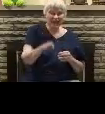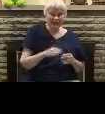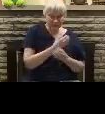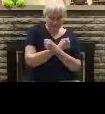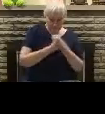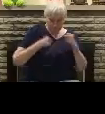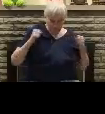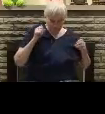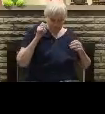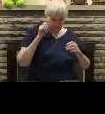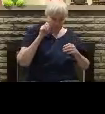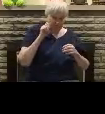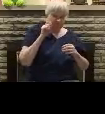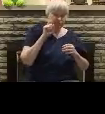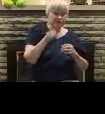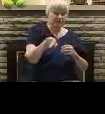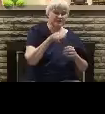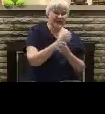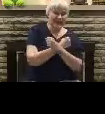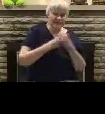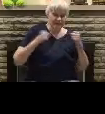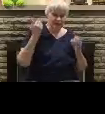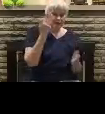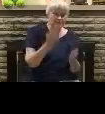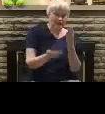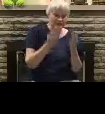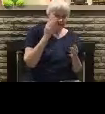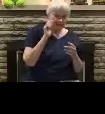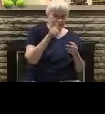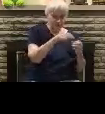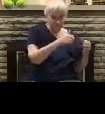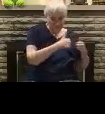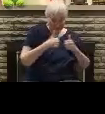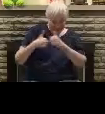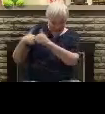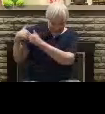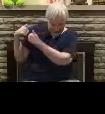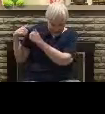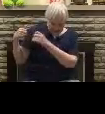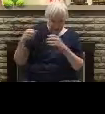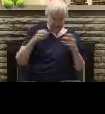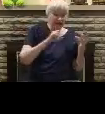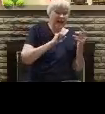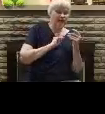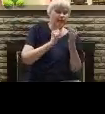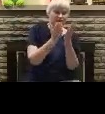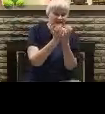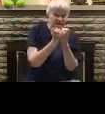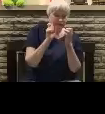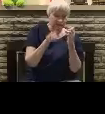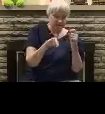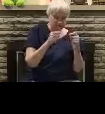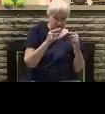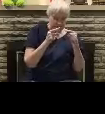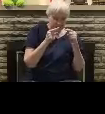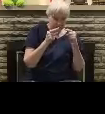And if you are saved, but you've been selling out, compromising I want to give you a moment, right